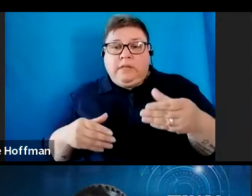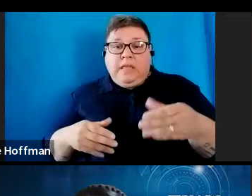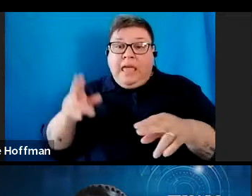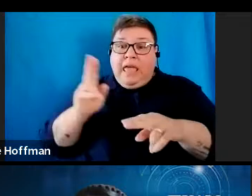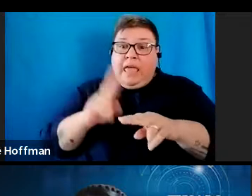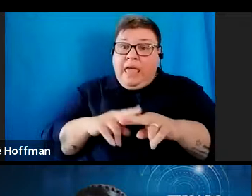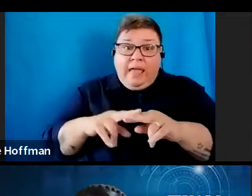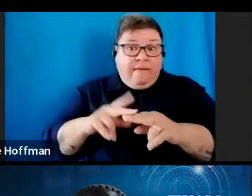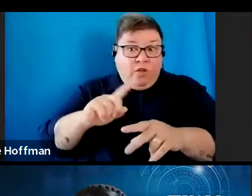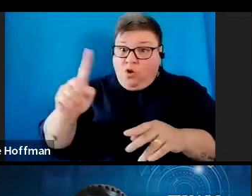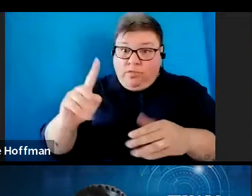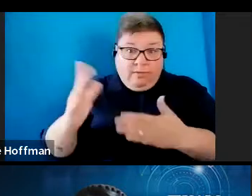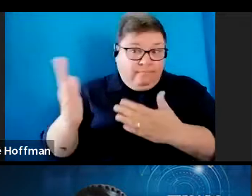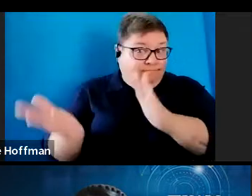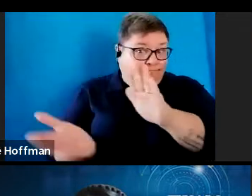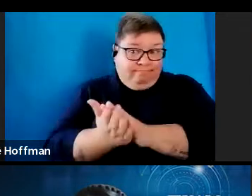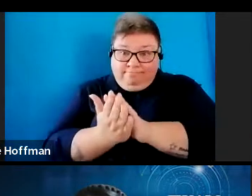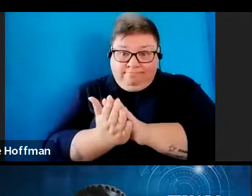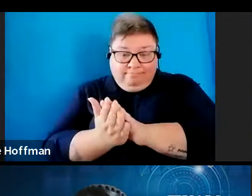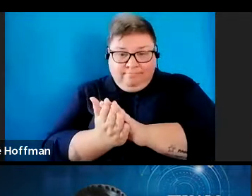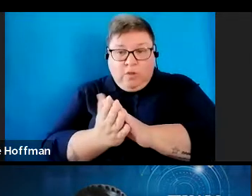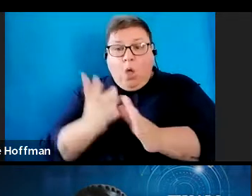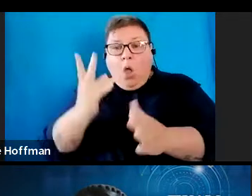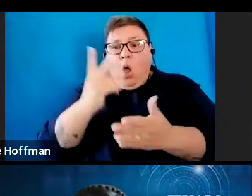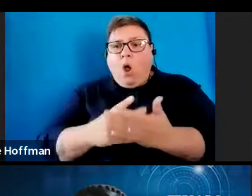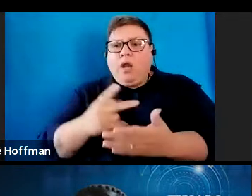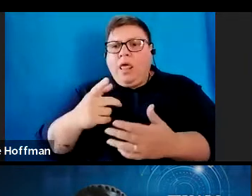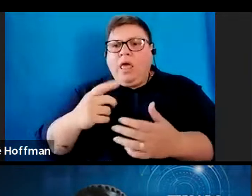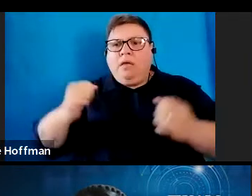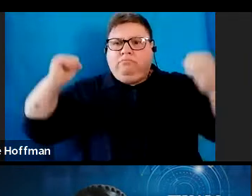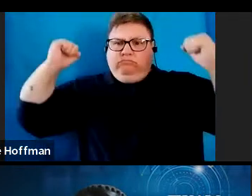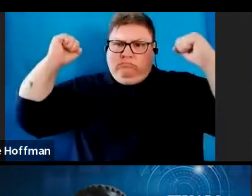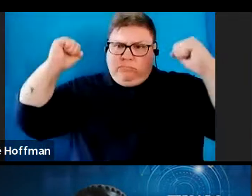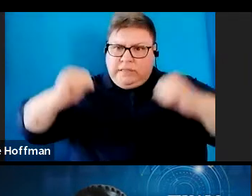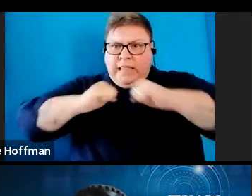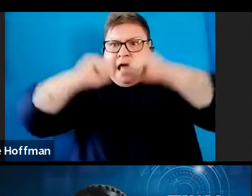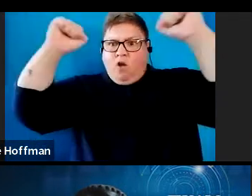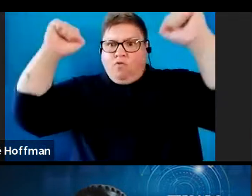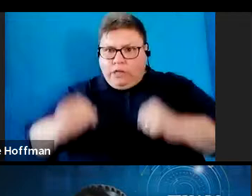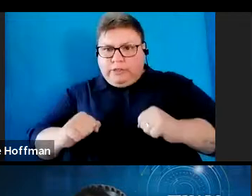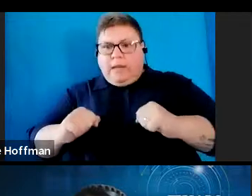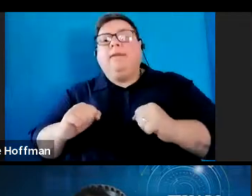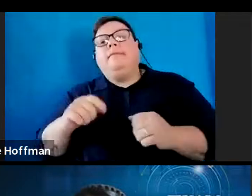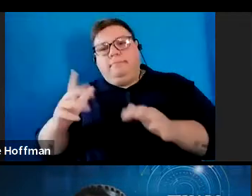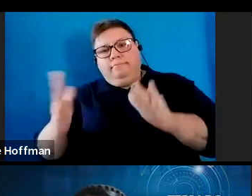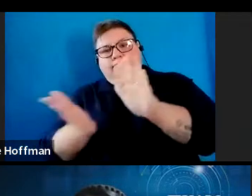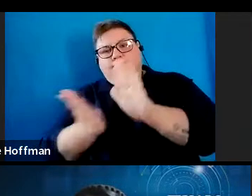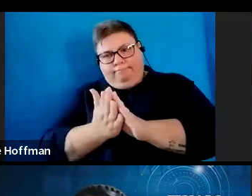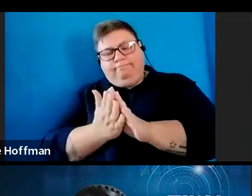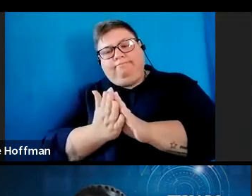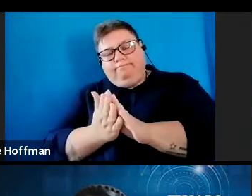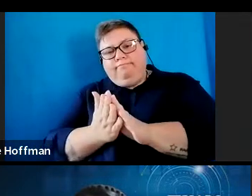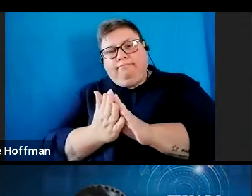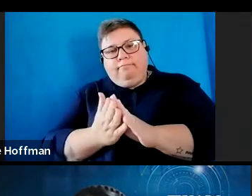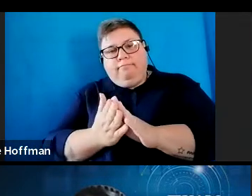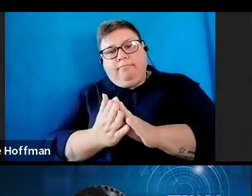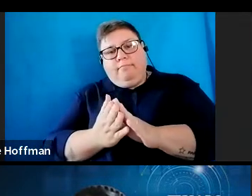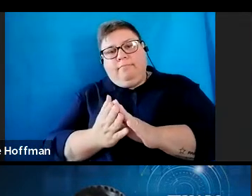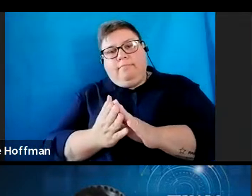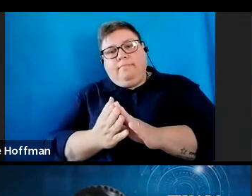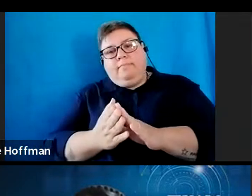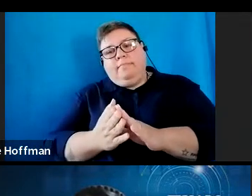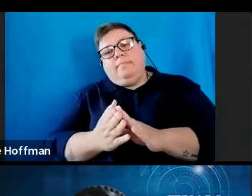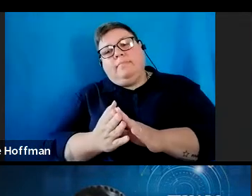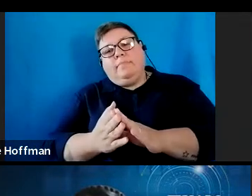attached and only the declaration is attached, it will be rejected. The tax certificate of residency